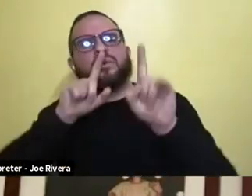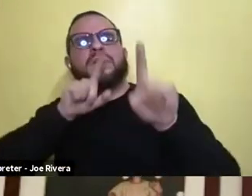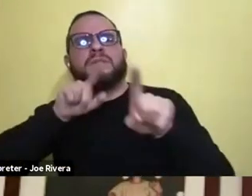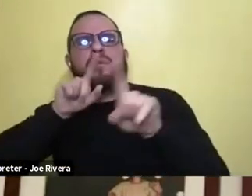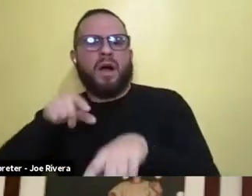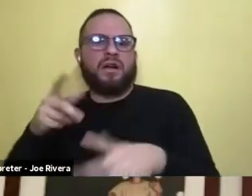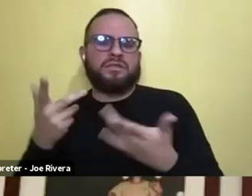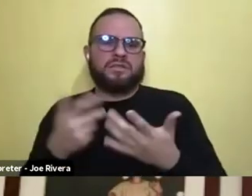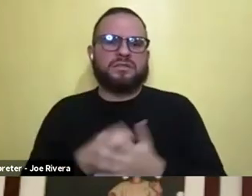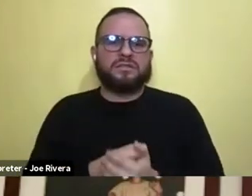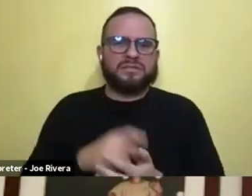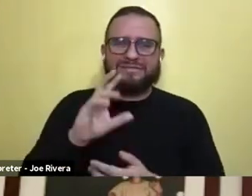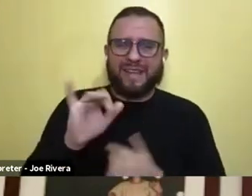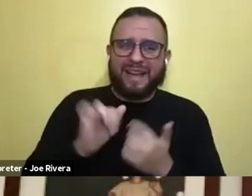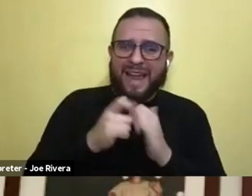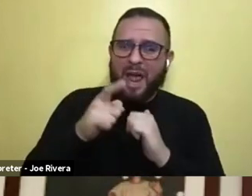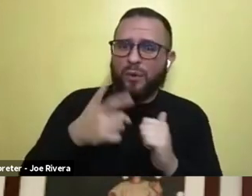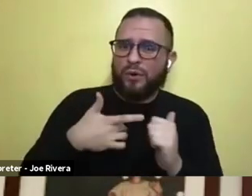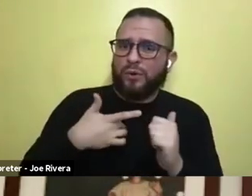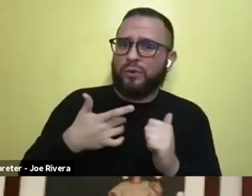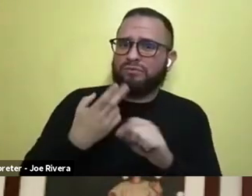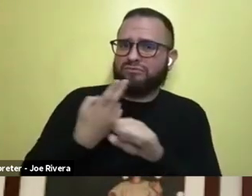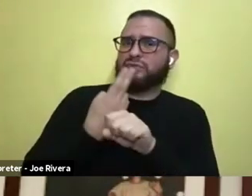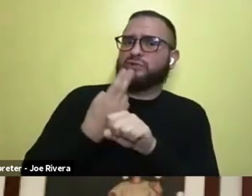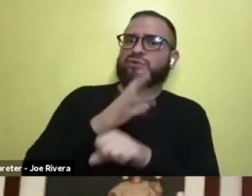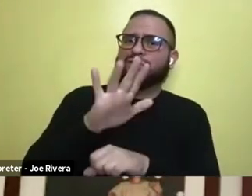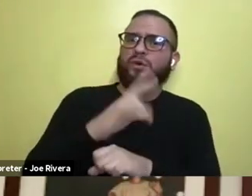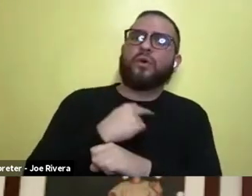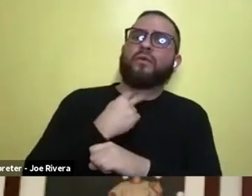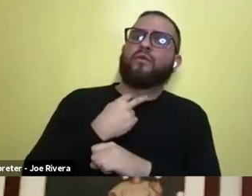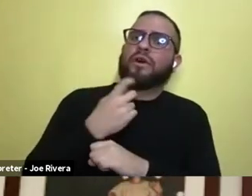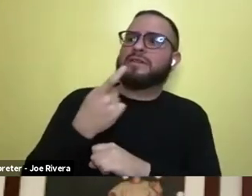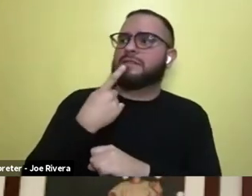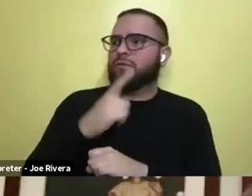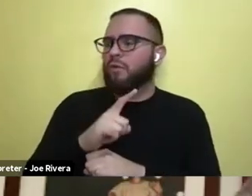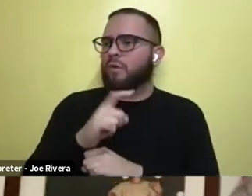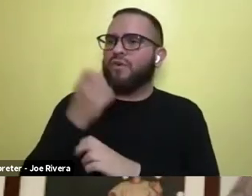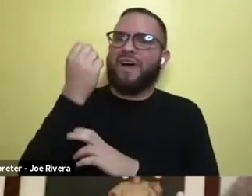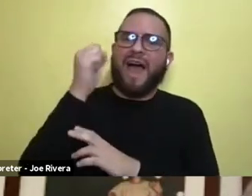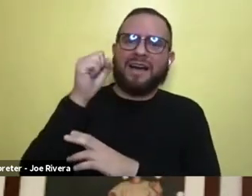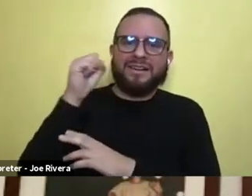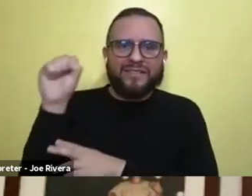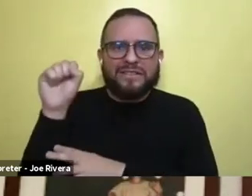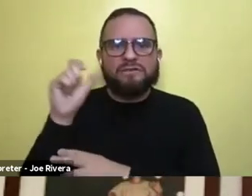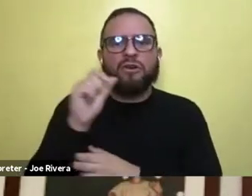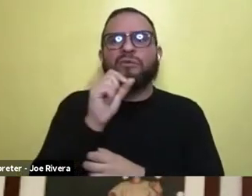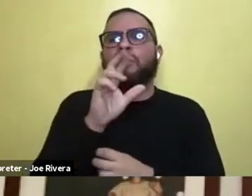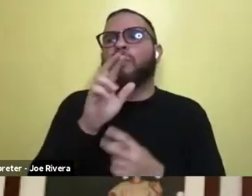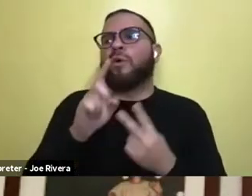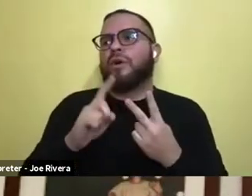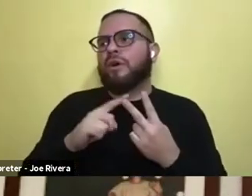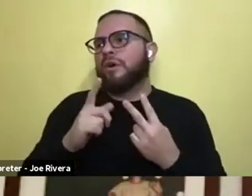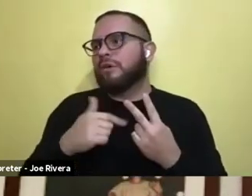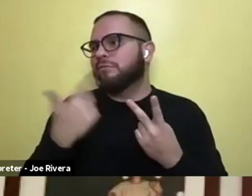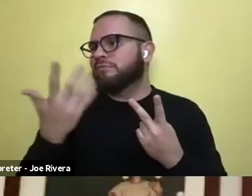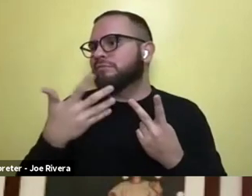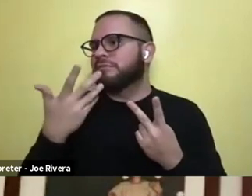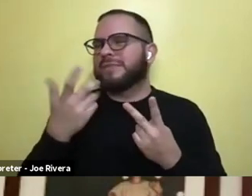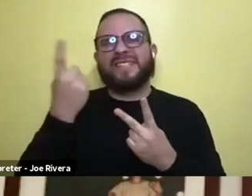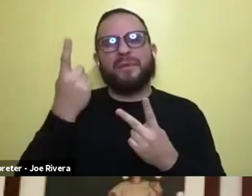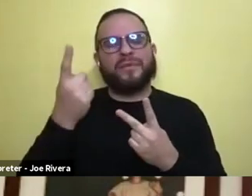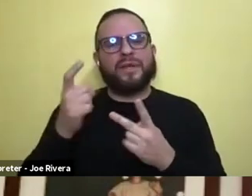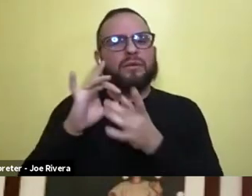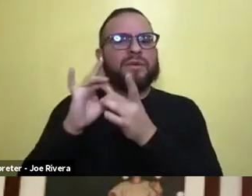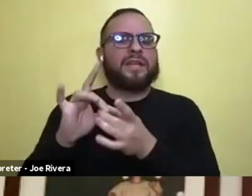and also how are you using your voice for either activism or something in the social impact,